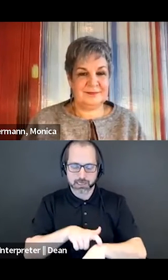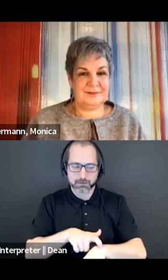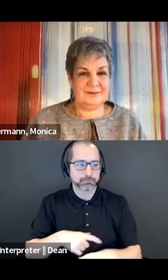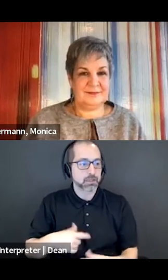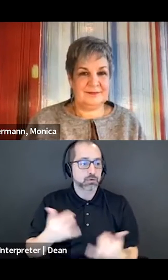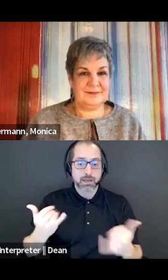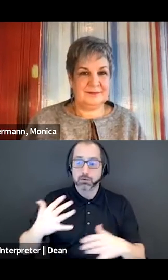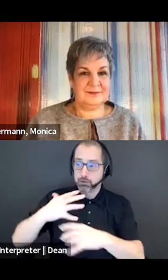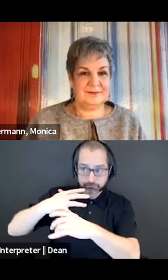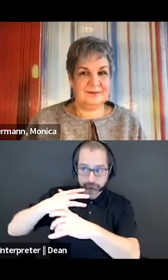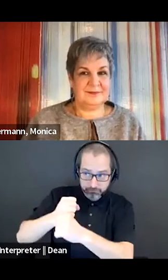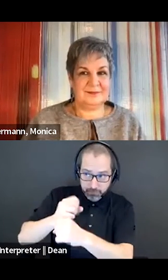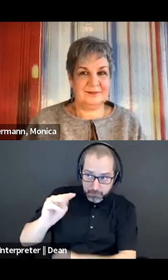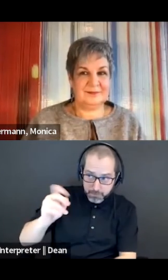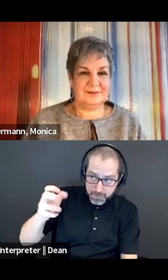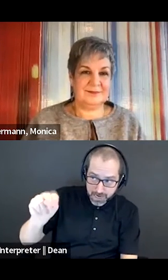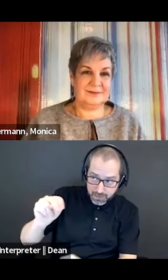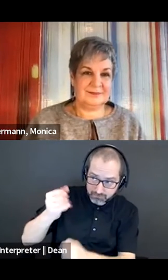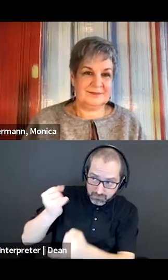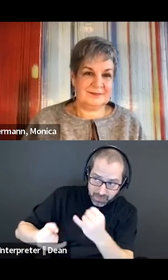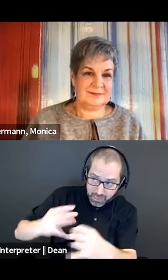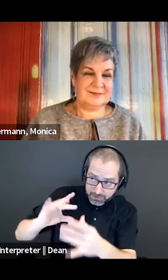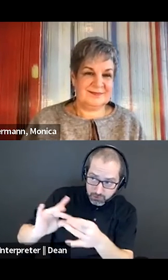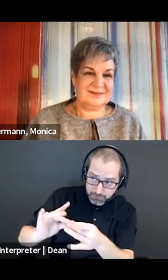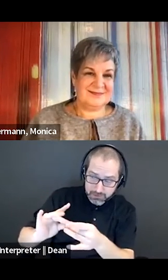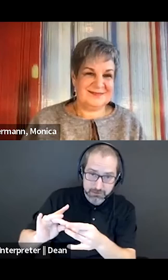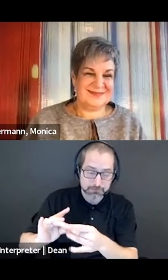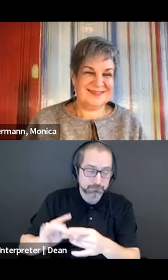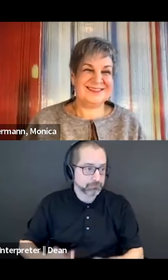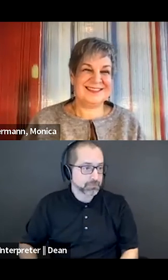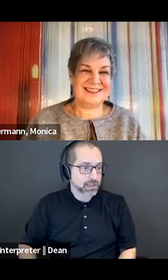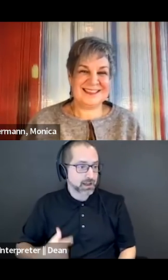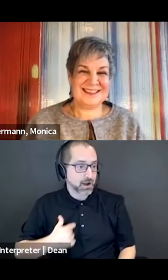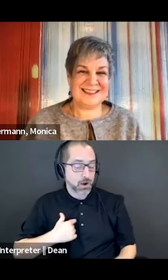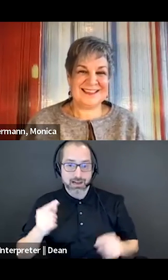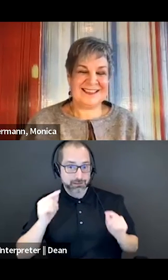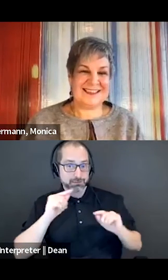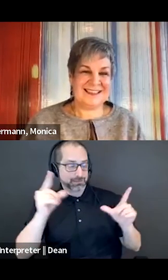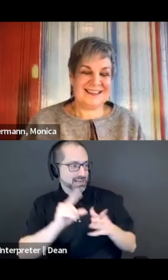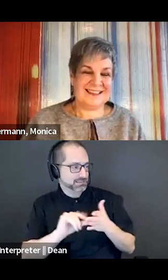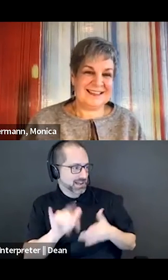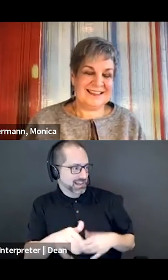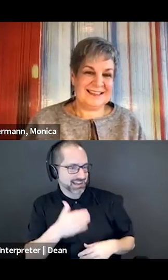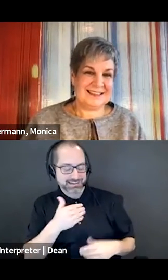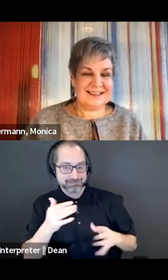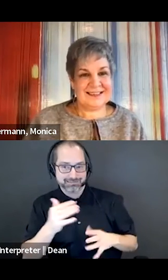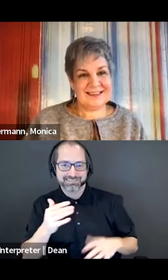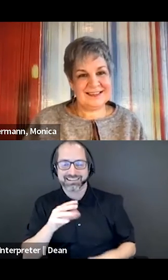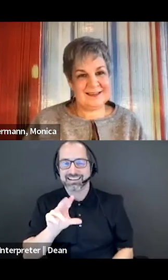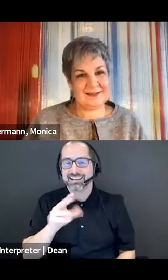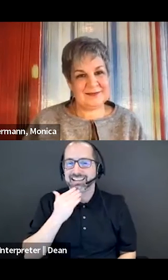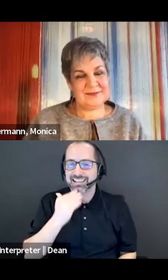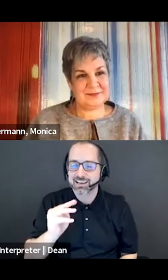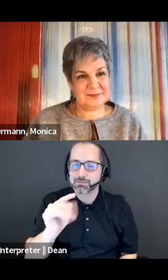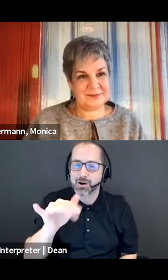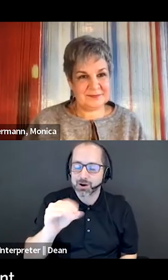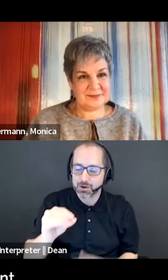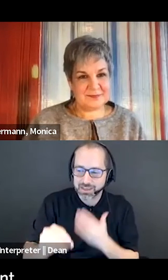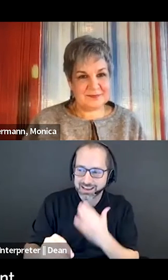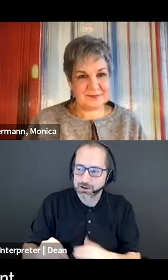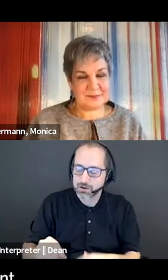Megan. Oh, sure. I was surprised by that. No. Thanks, Marco. I think for my closing remarks,